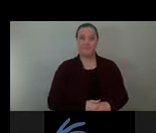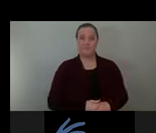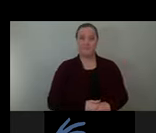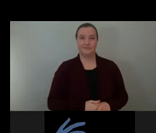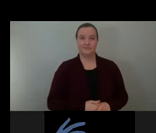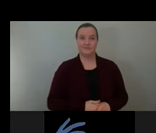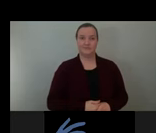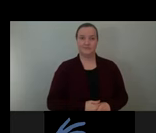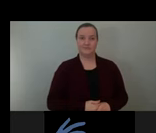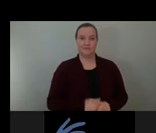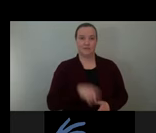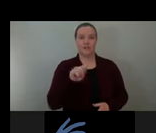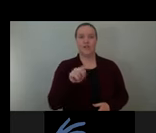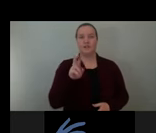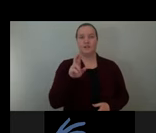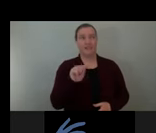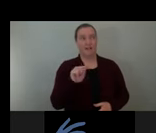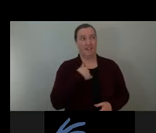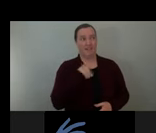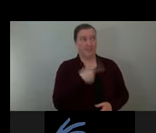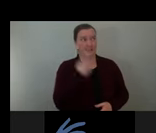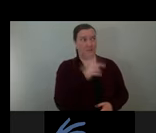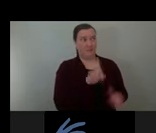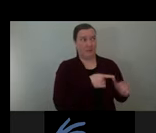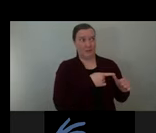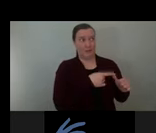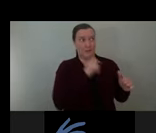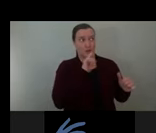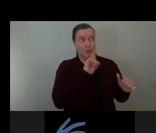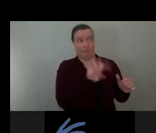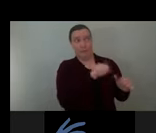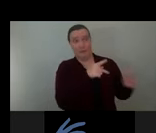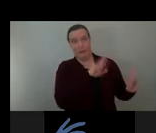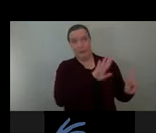I only saw the first one, yeah. Okay. Not sure what everyone else saw. Okay.